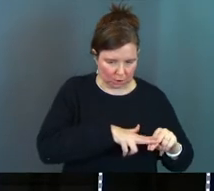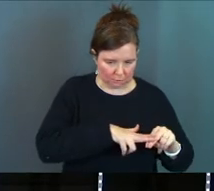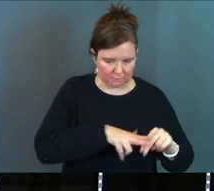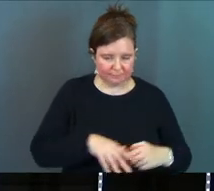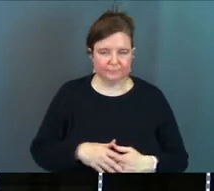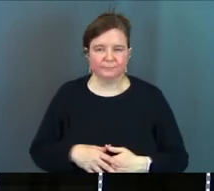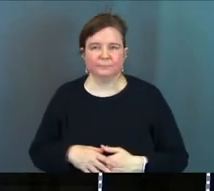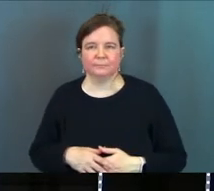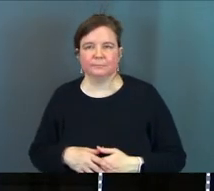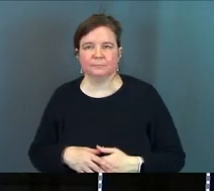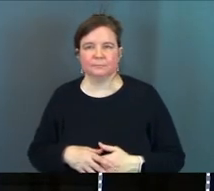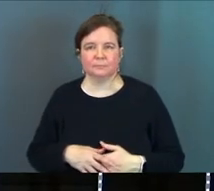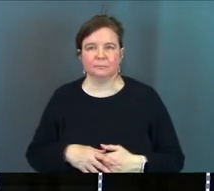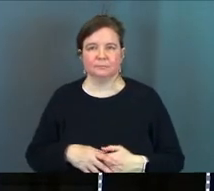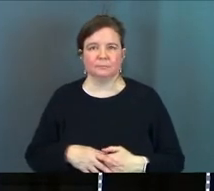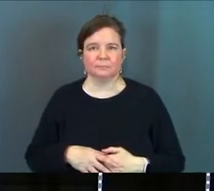chair